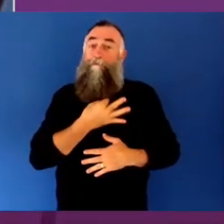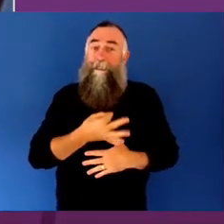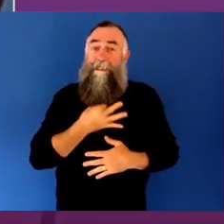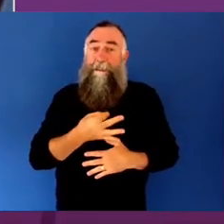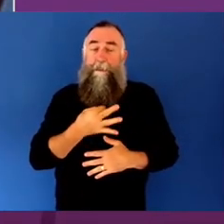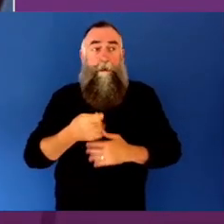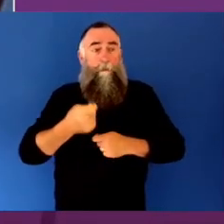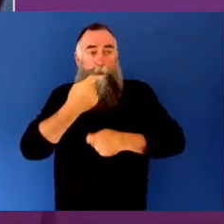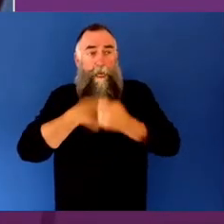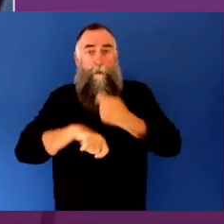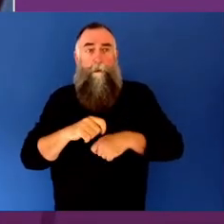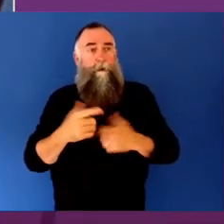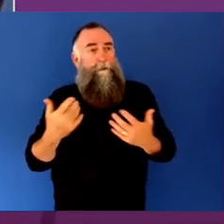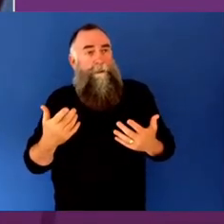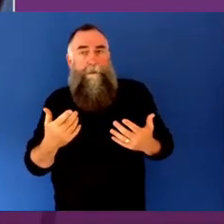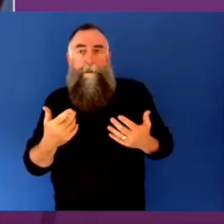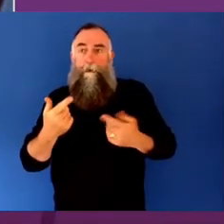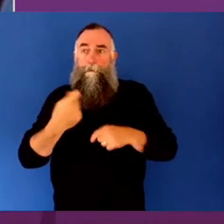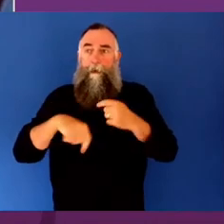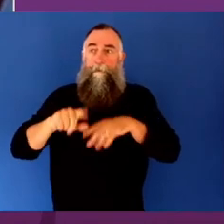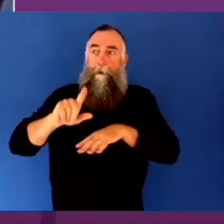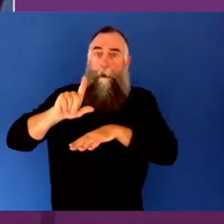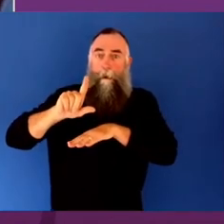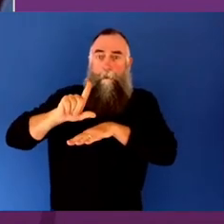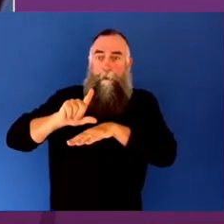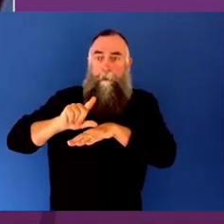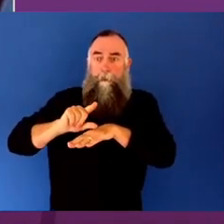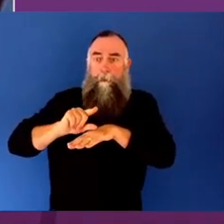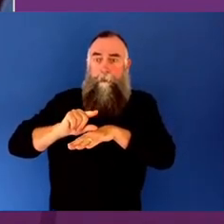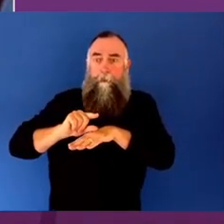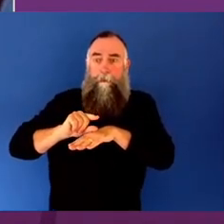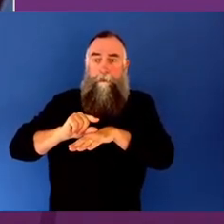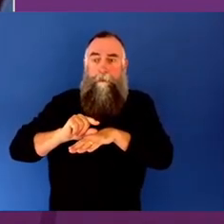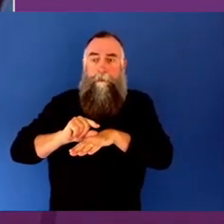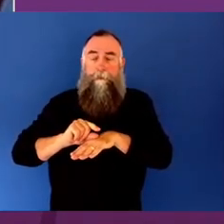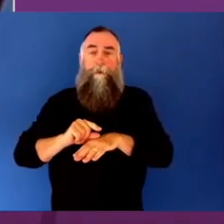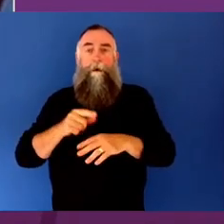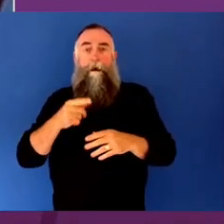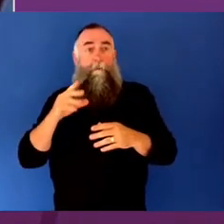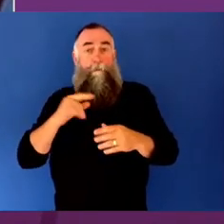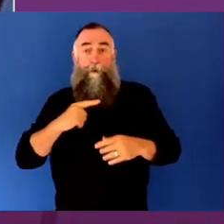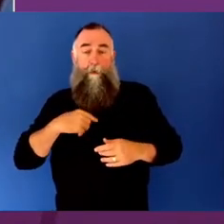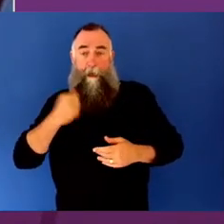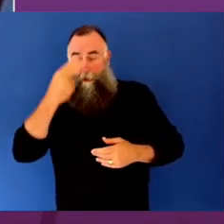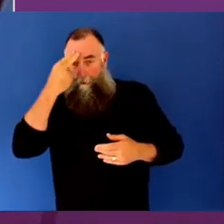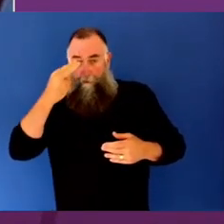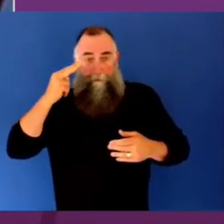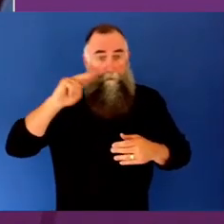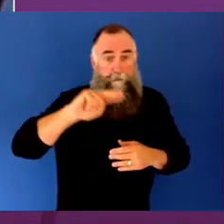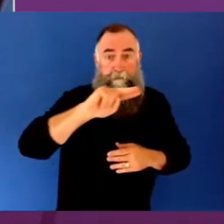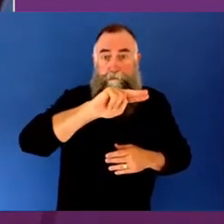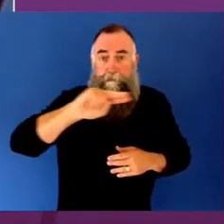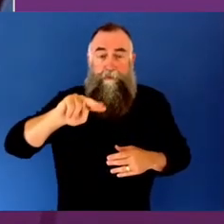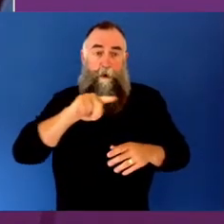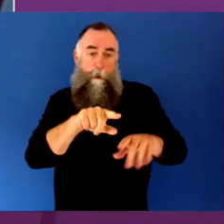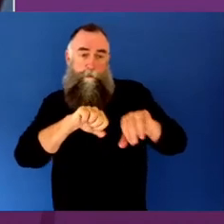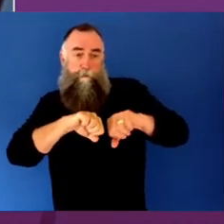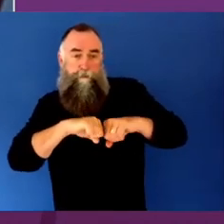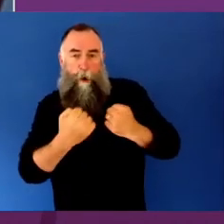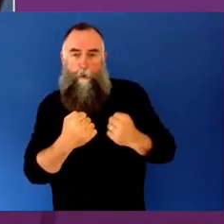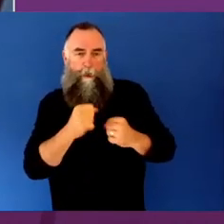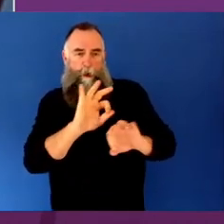to a series of symptoms that label individuals as broken or dysfunctional, rather than